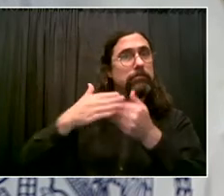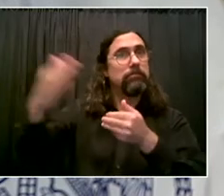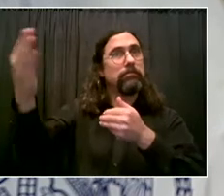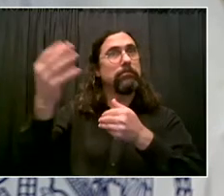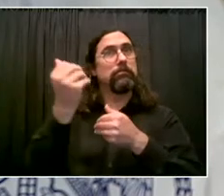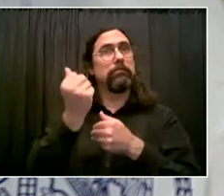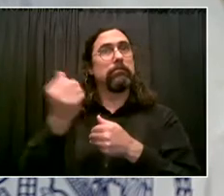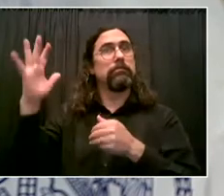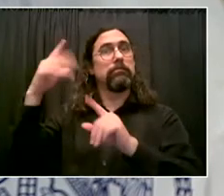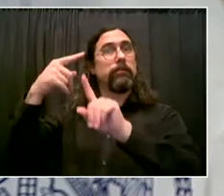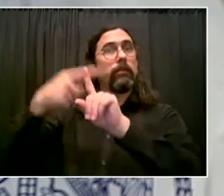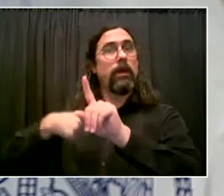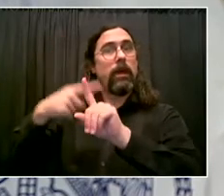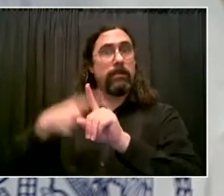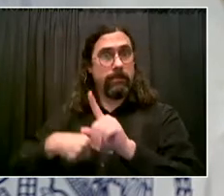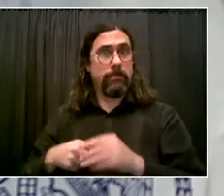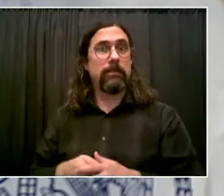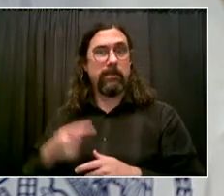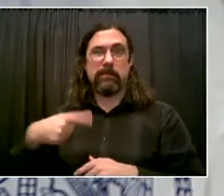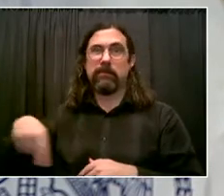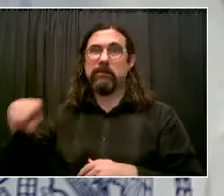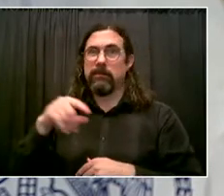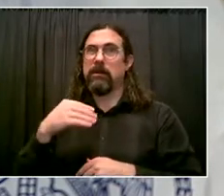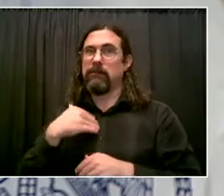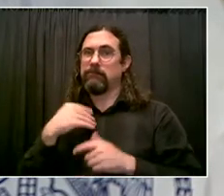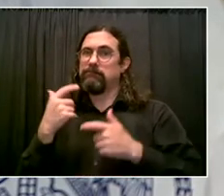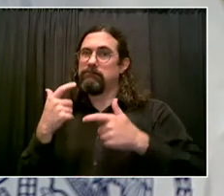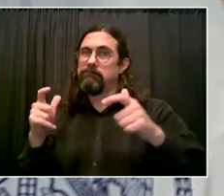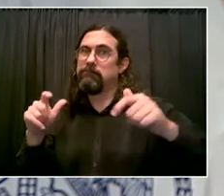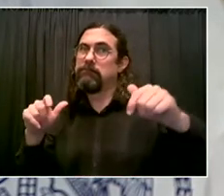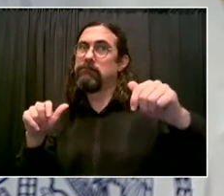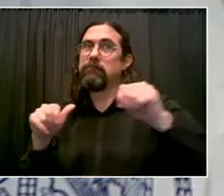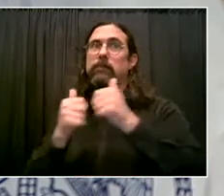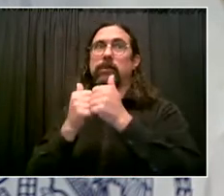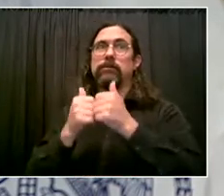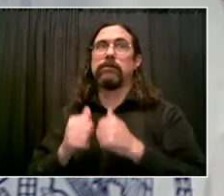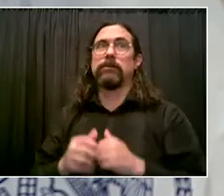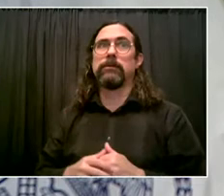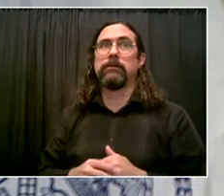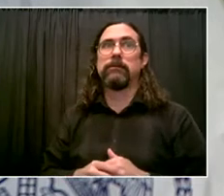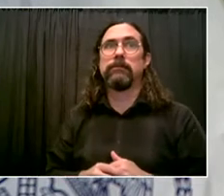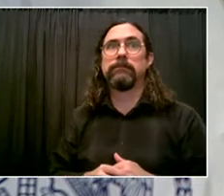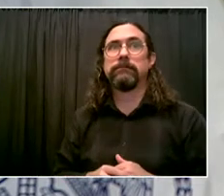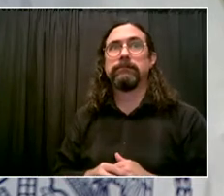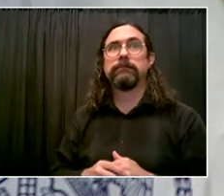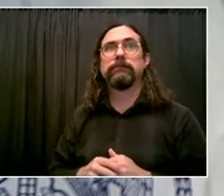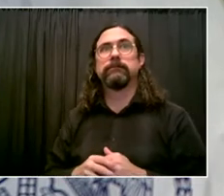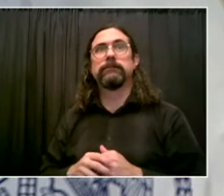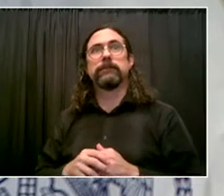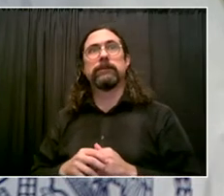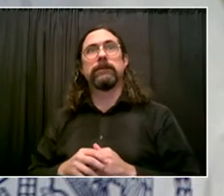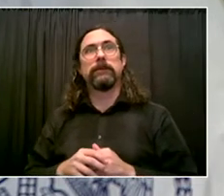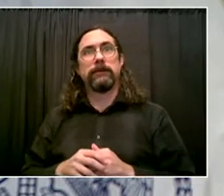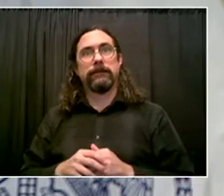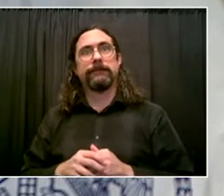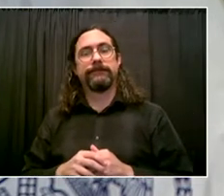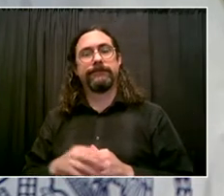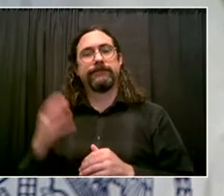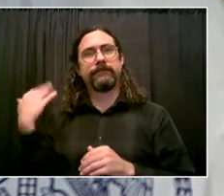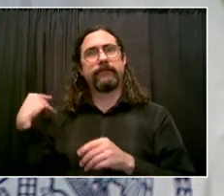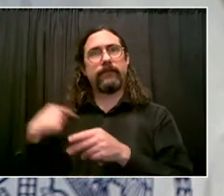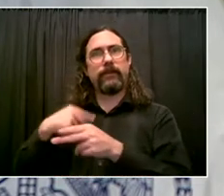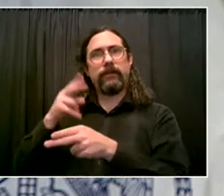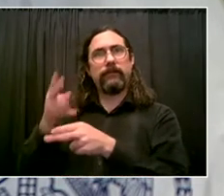that are reforms we needed. We needed the discovery reform. It was the right thing to do. Now let's make some of the tweaks and revisions we need